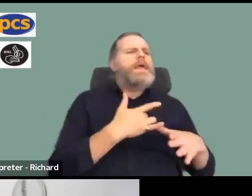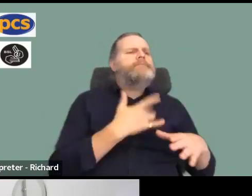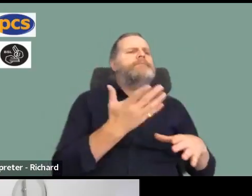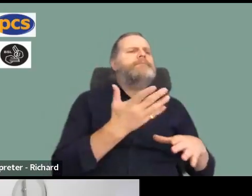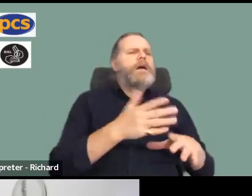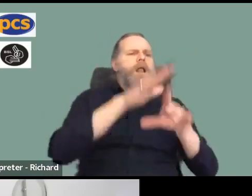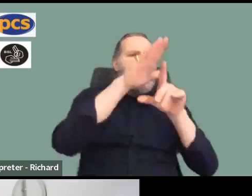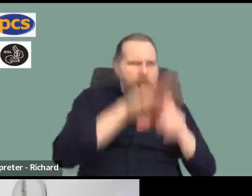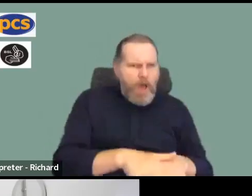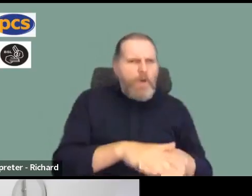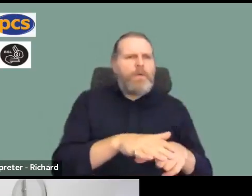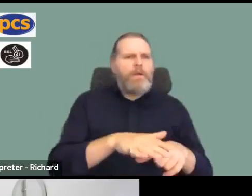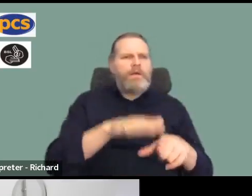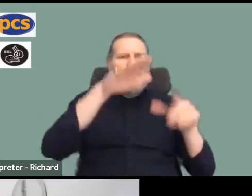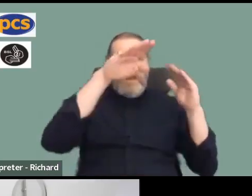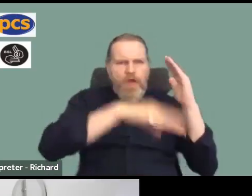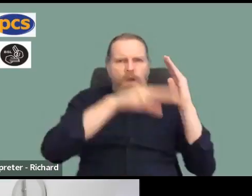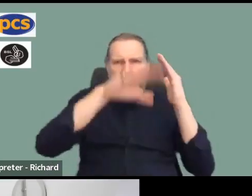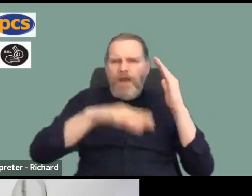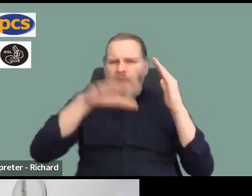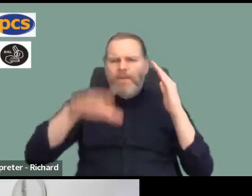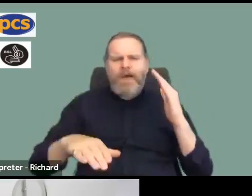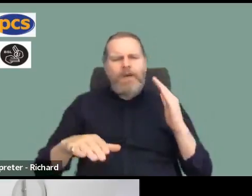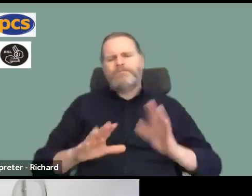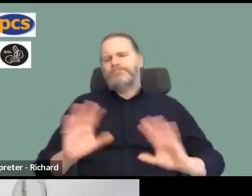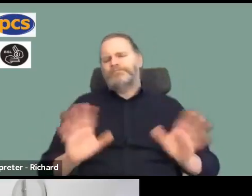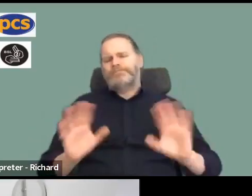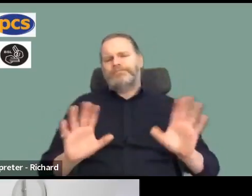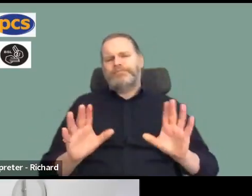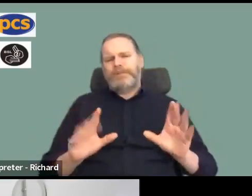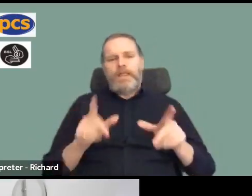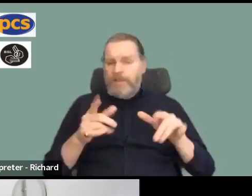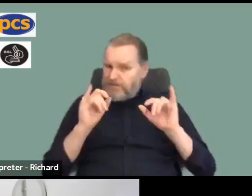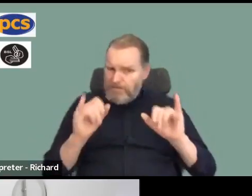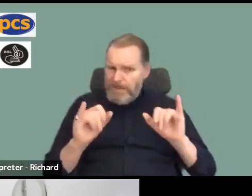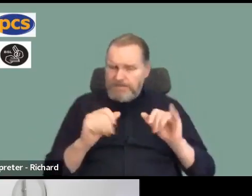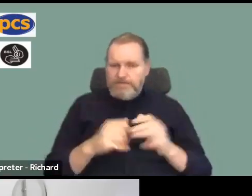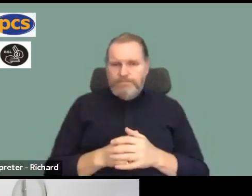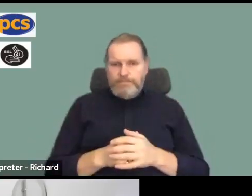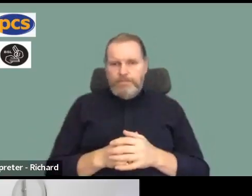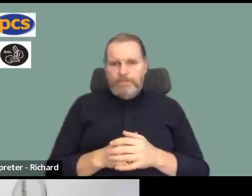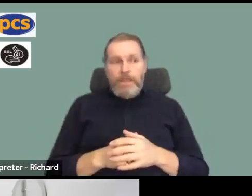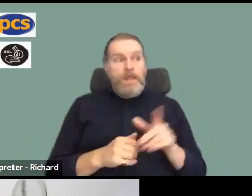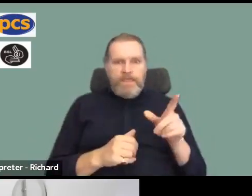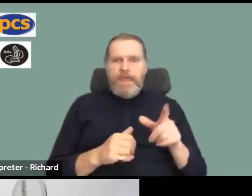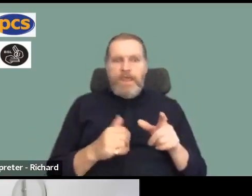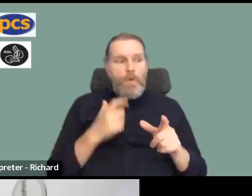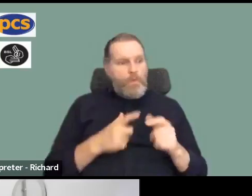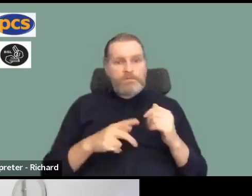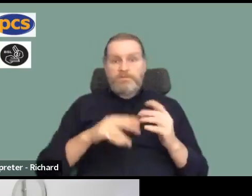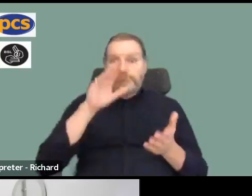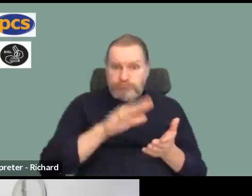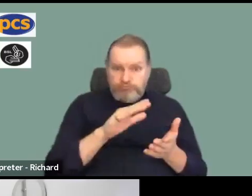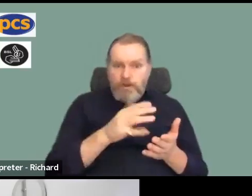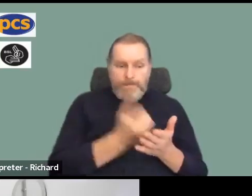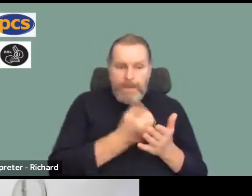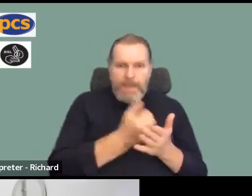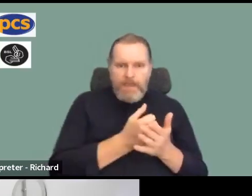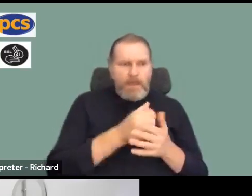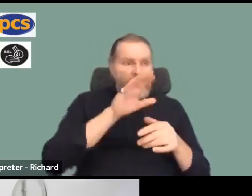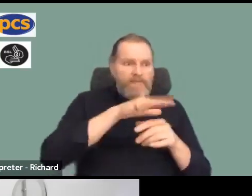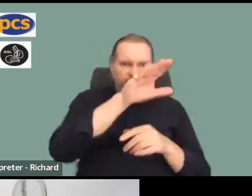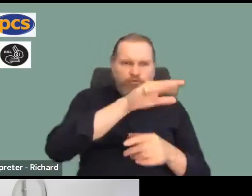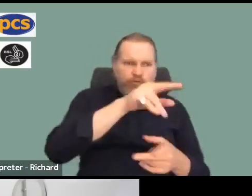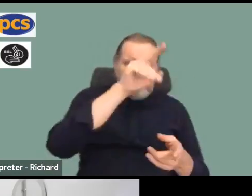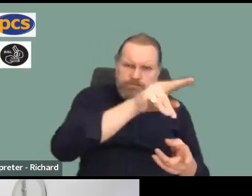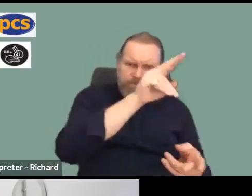rates. It gives us an idea that what they're doing to us at the moment isn't where they want to stop, they want to go much further. And the only way we'll